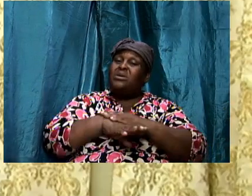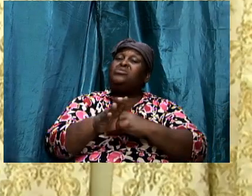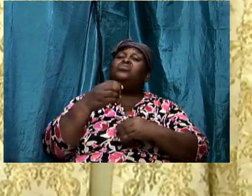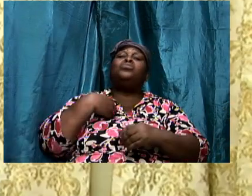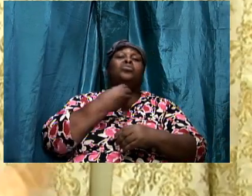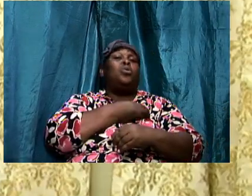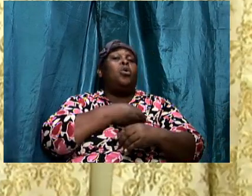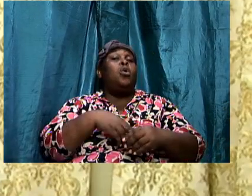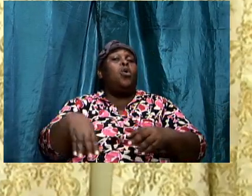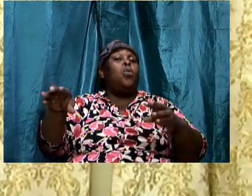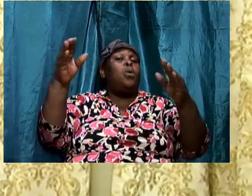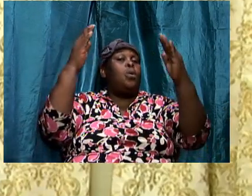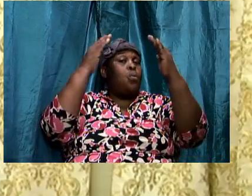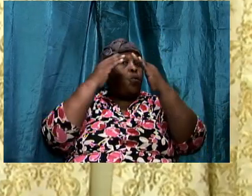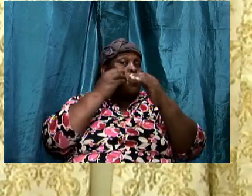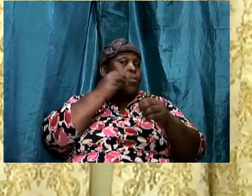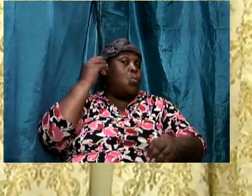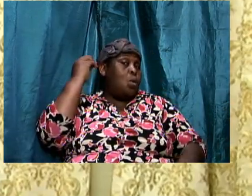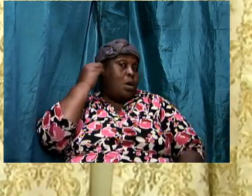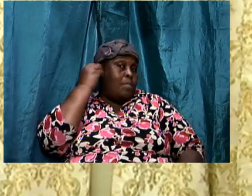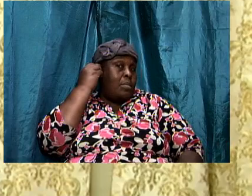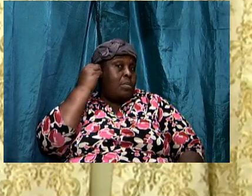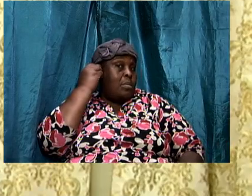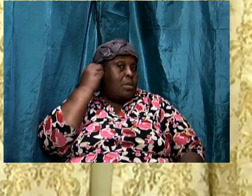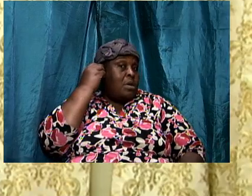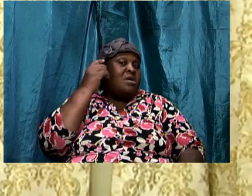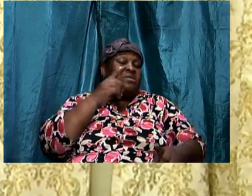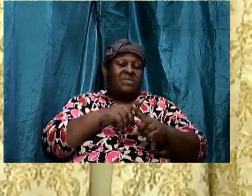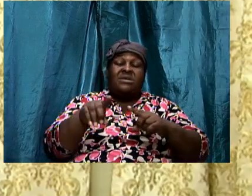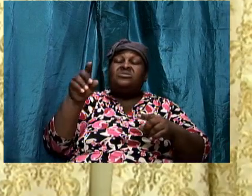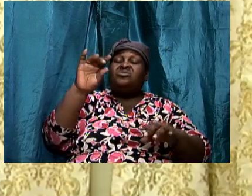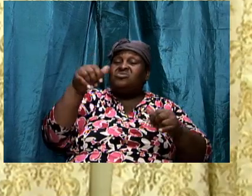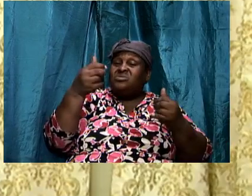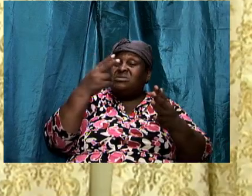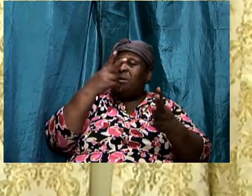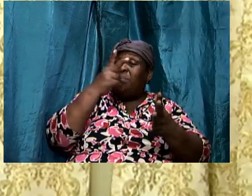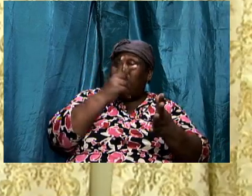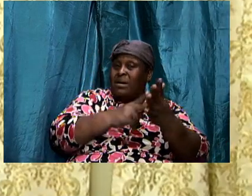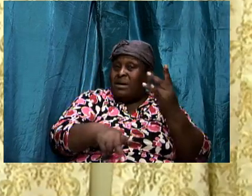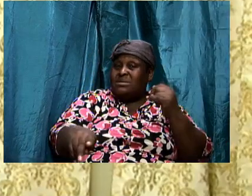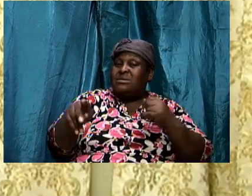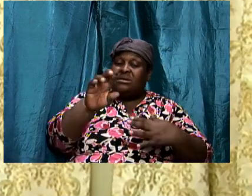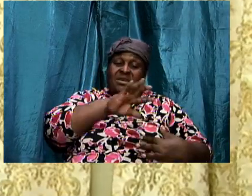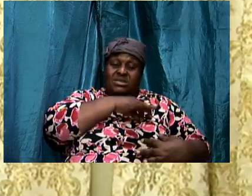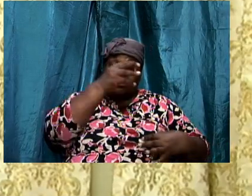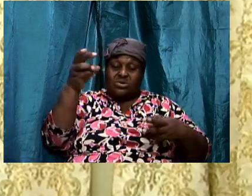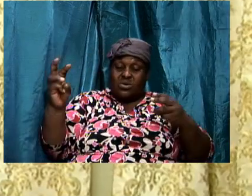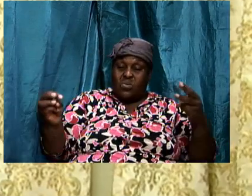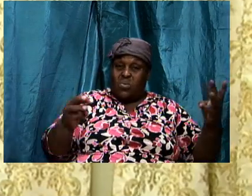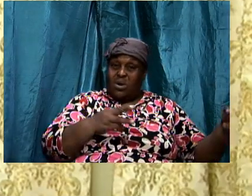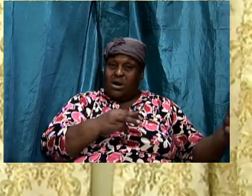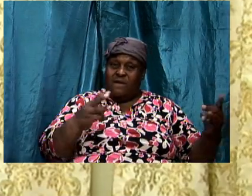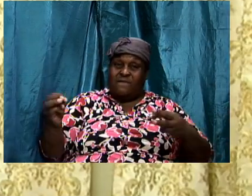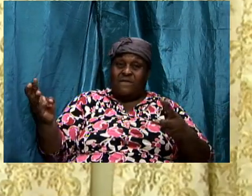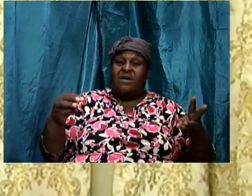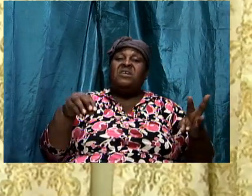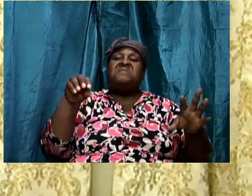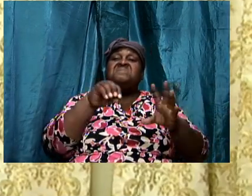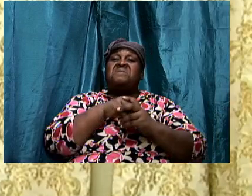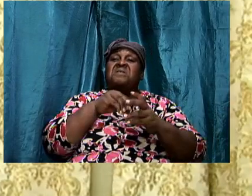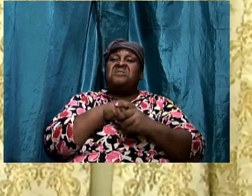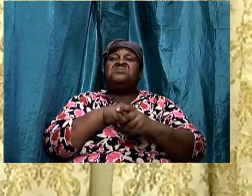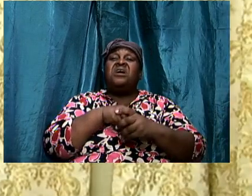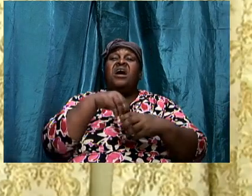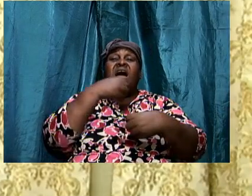left doors open but that is just a part spiritual warfare many of us are engaged and we